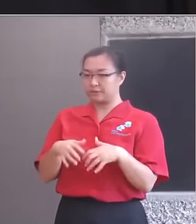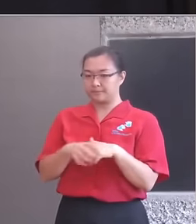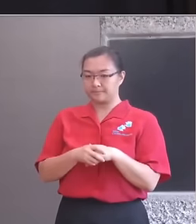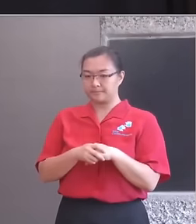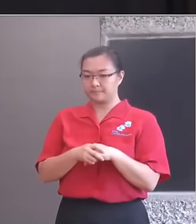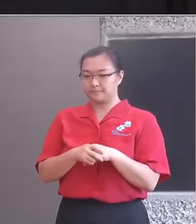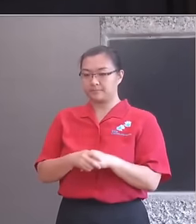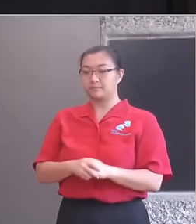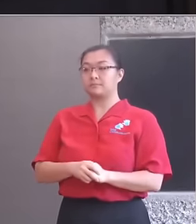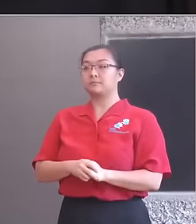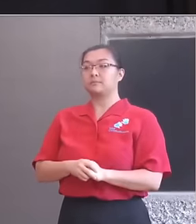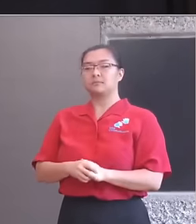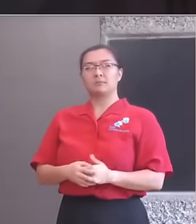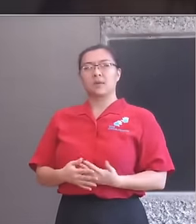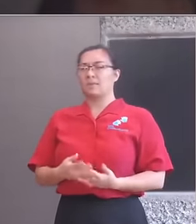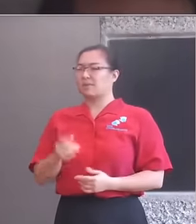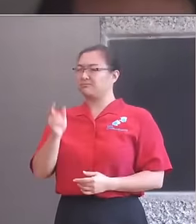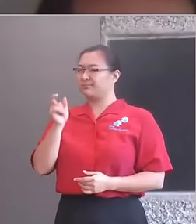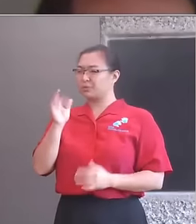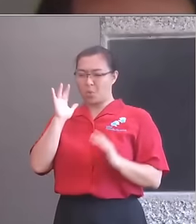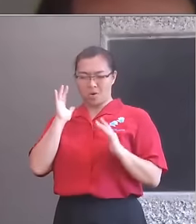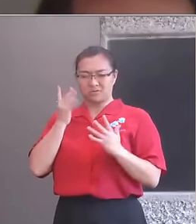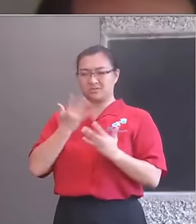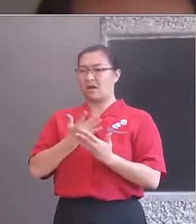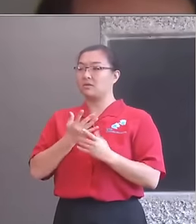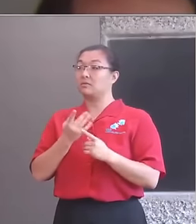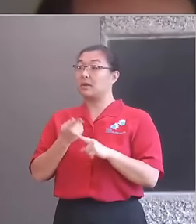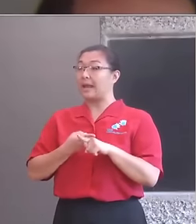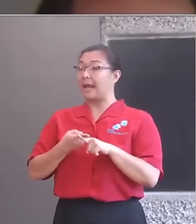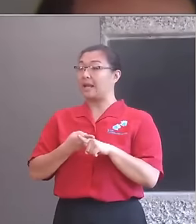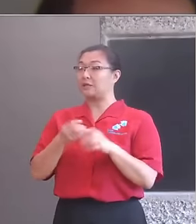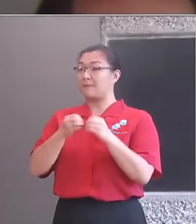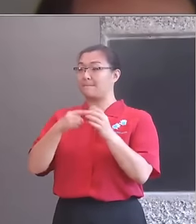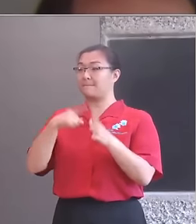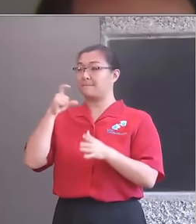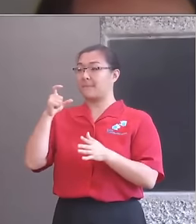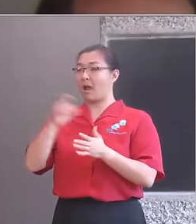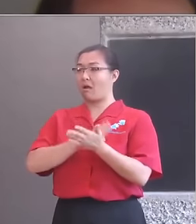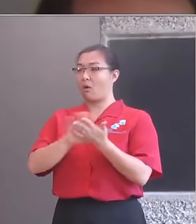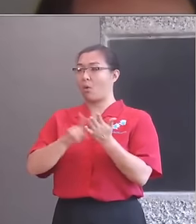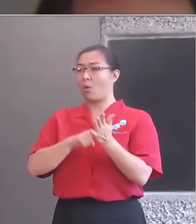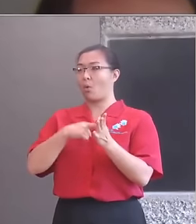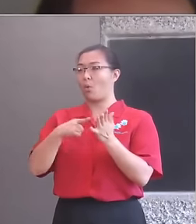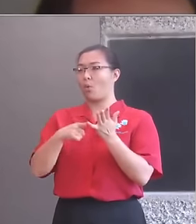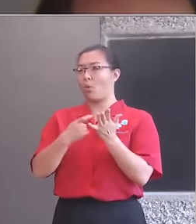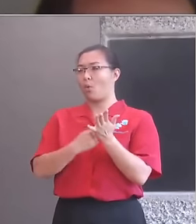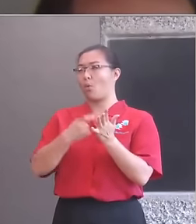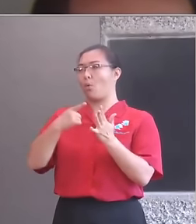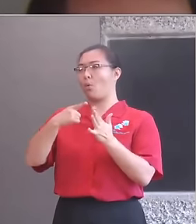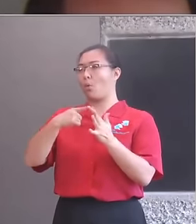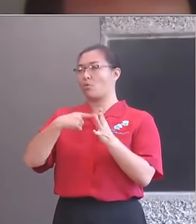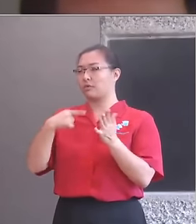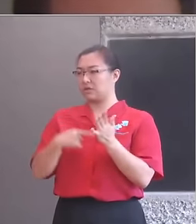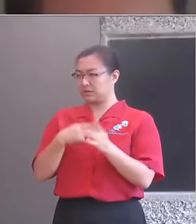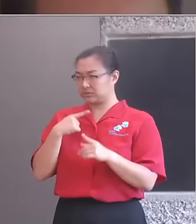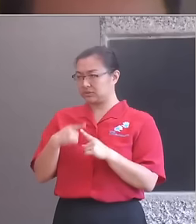Baccalaureate, the EBAC, will drive pupils away from creative subjects at GCSE. This has been